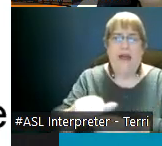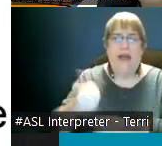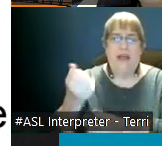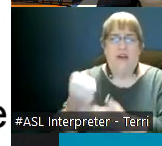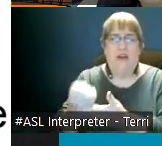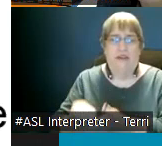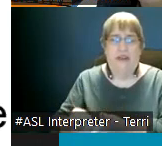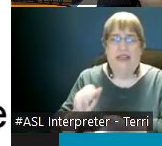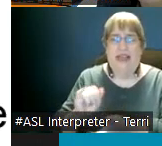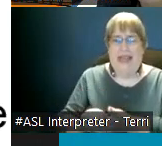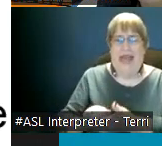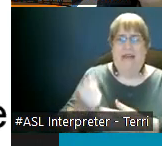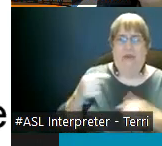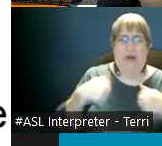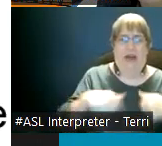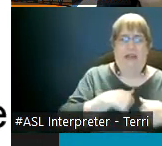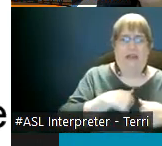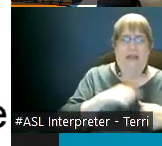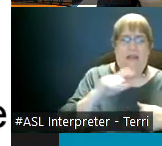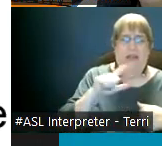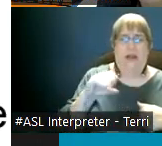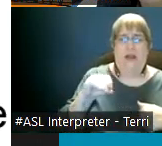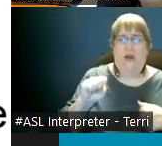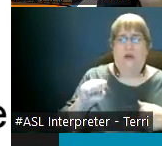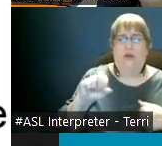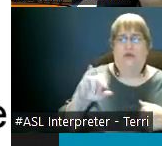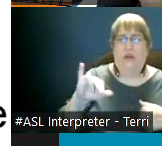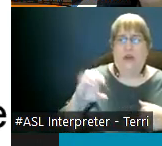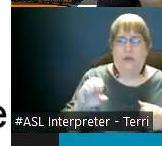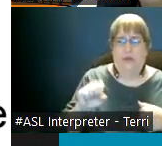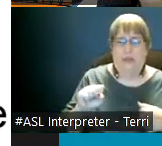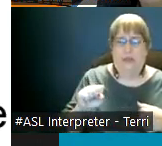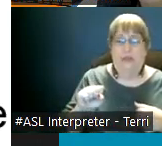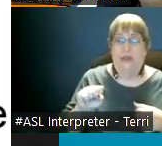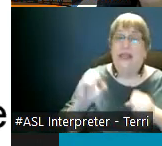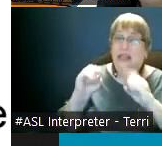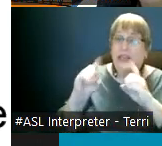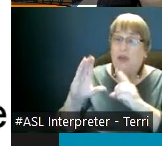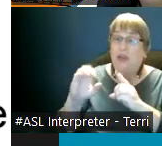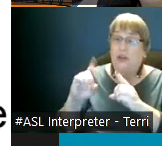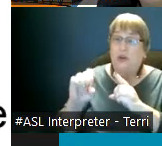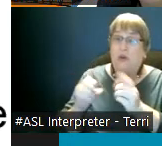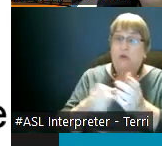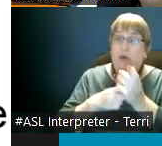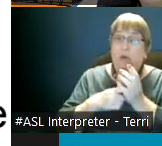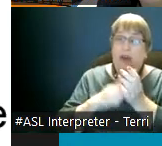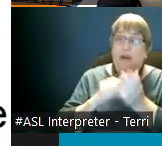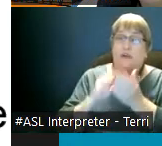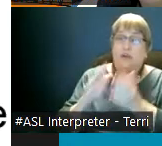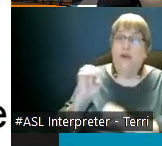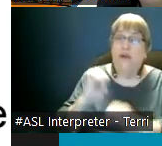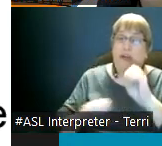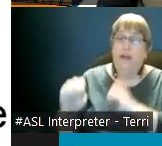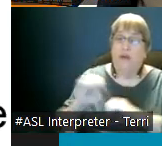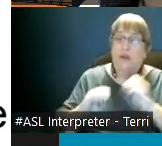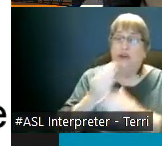rios thing something we've negotiated the education code does require student evaluations as far as part of faculty performance review